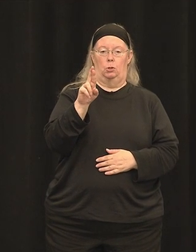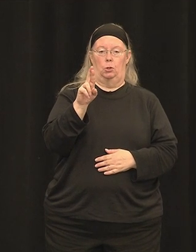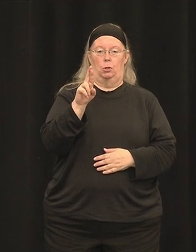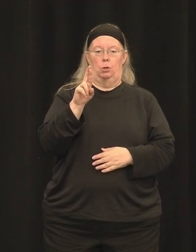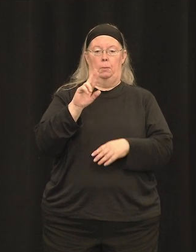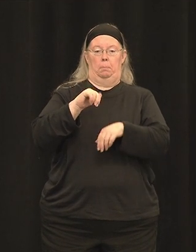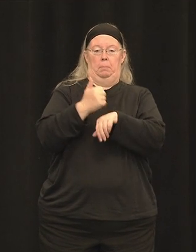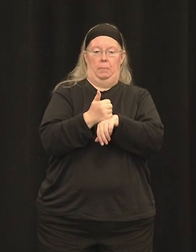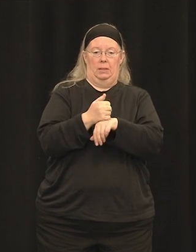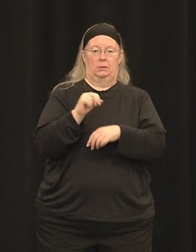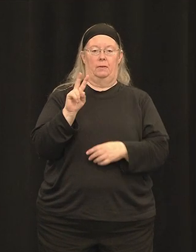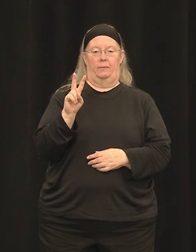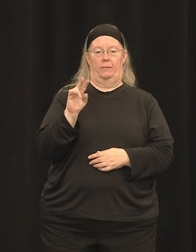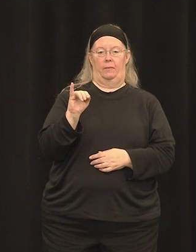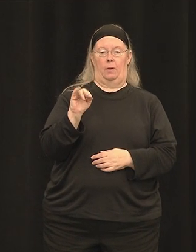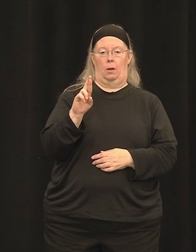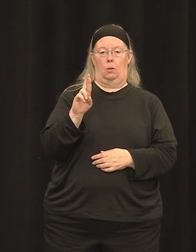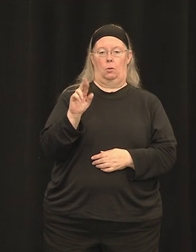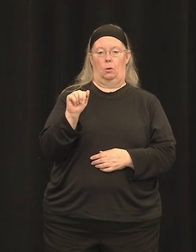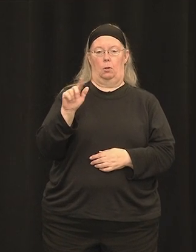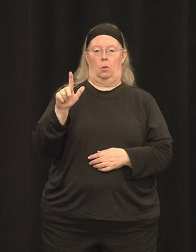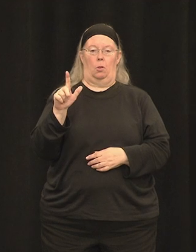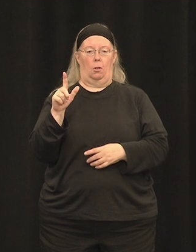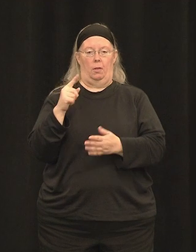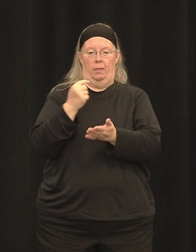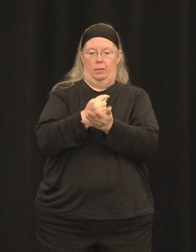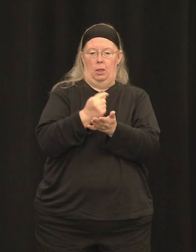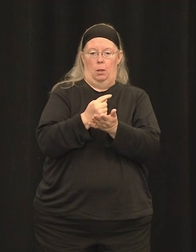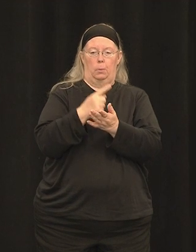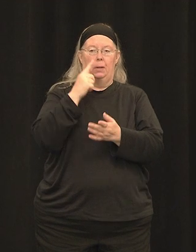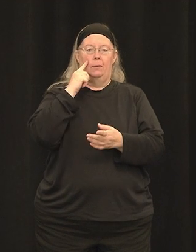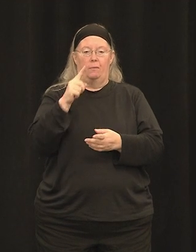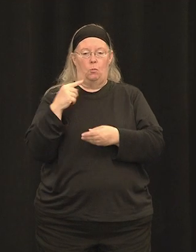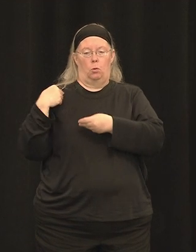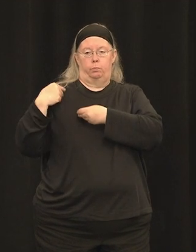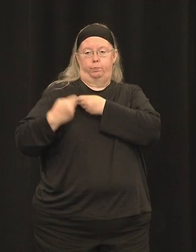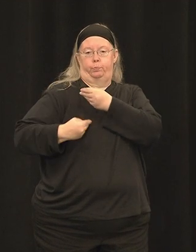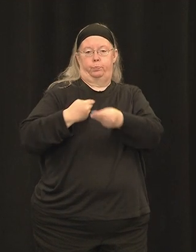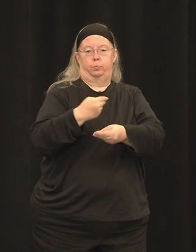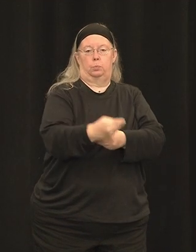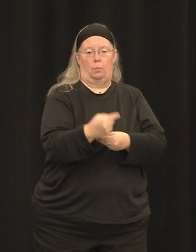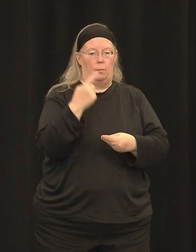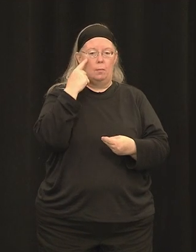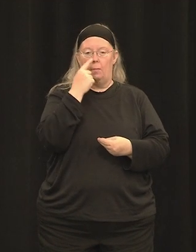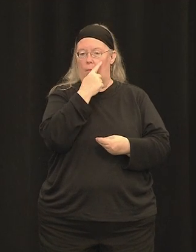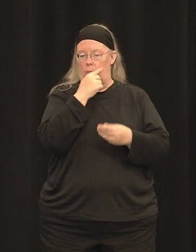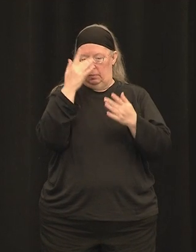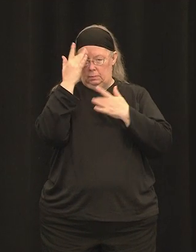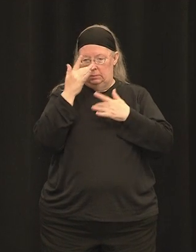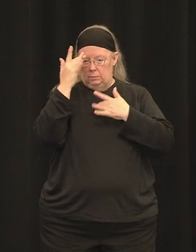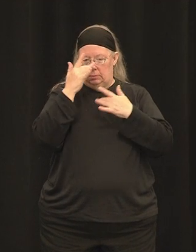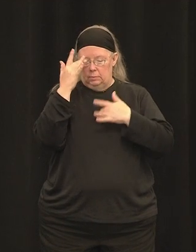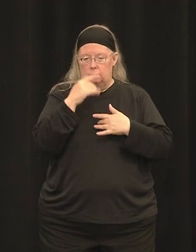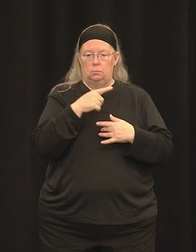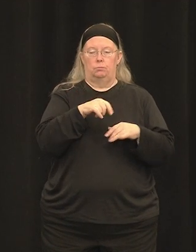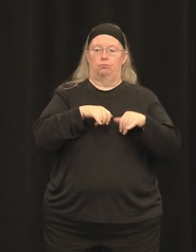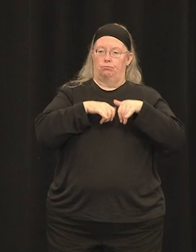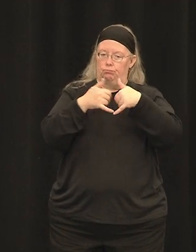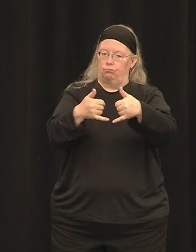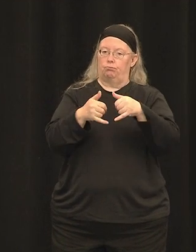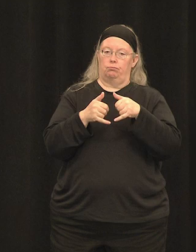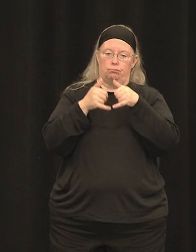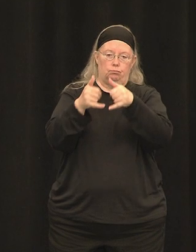She has multiple awards and pending pendants emanating from her research program